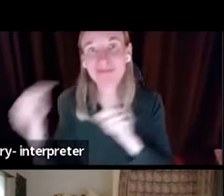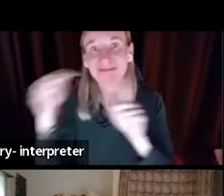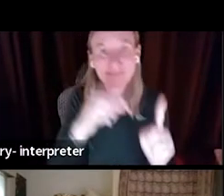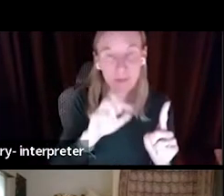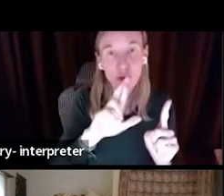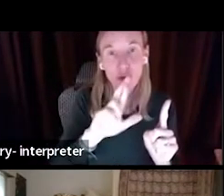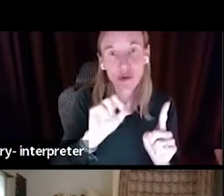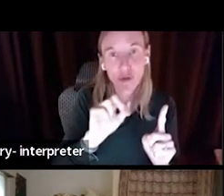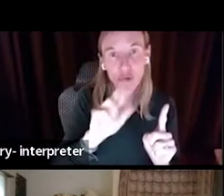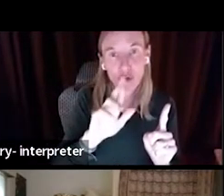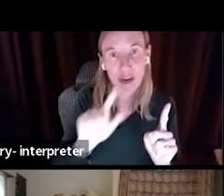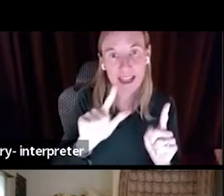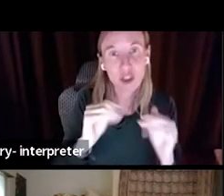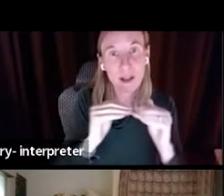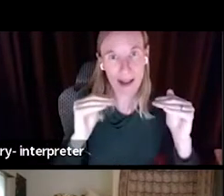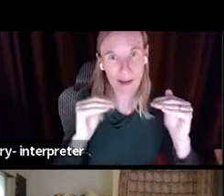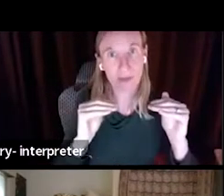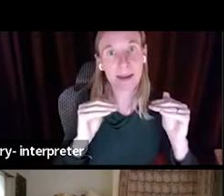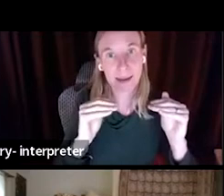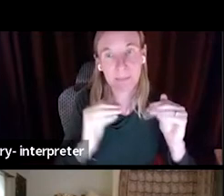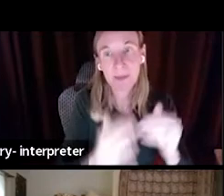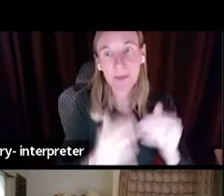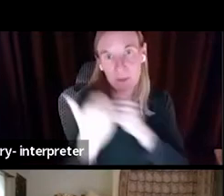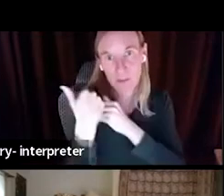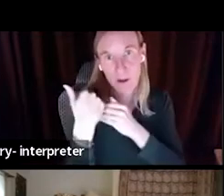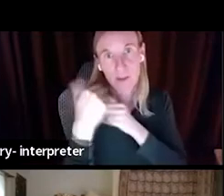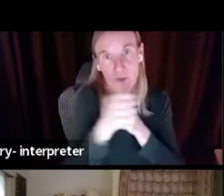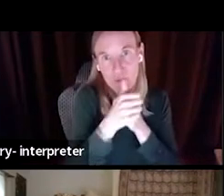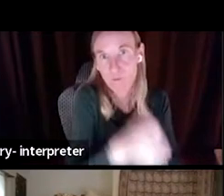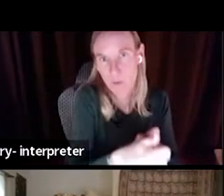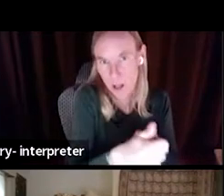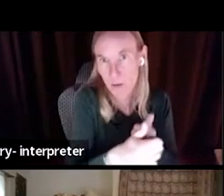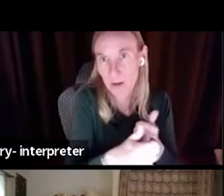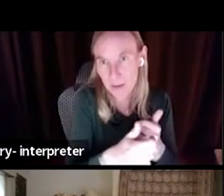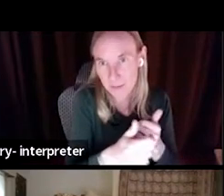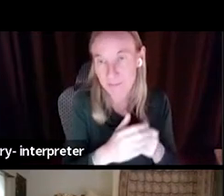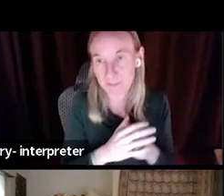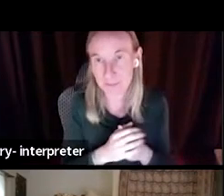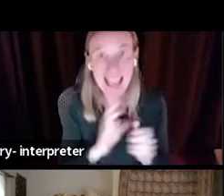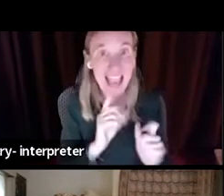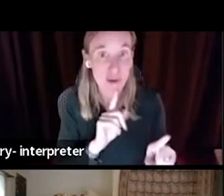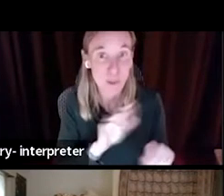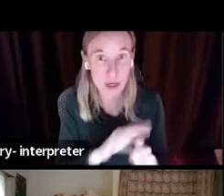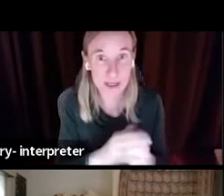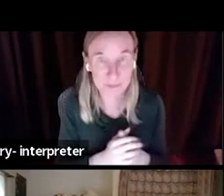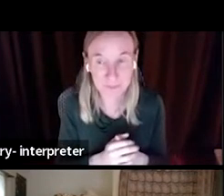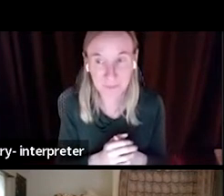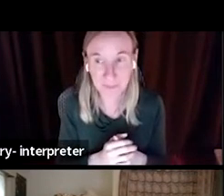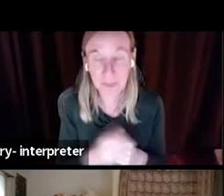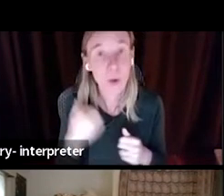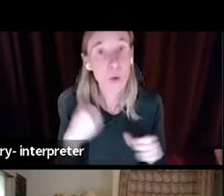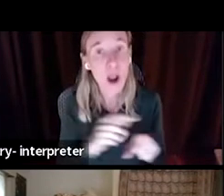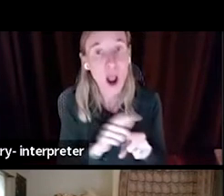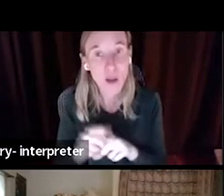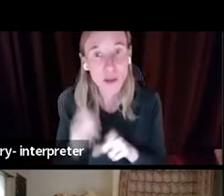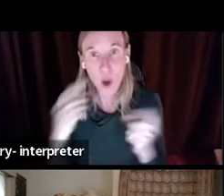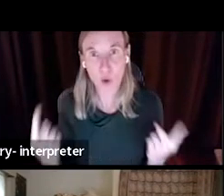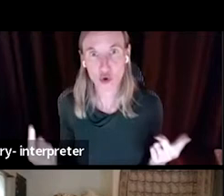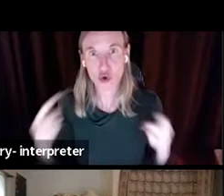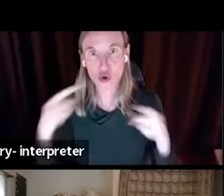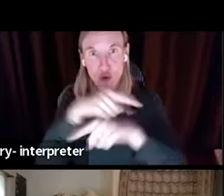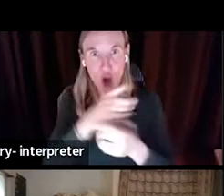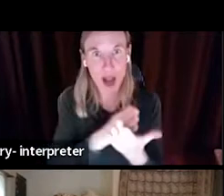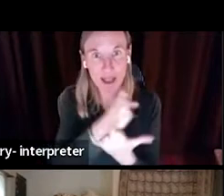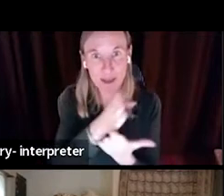reporting. We also know that cross branch communication and even